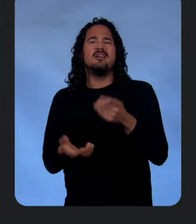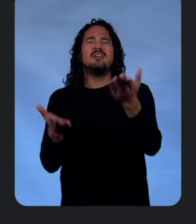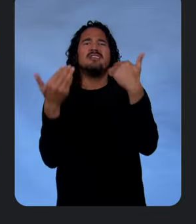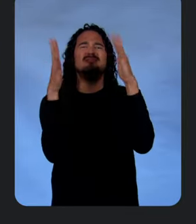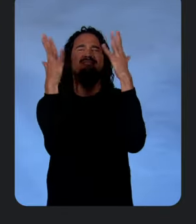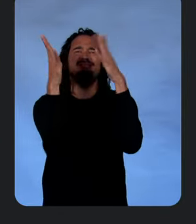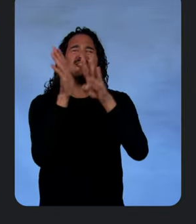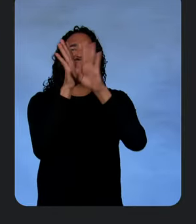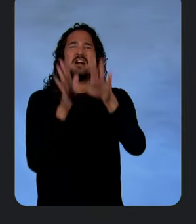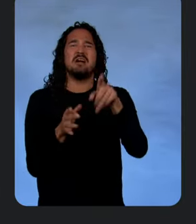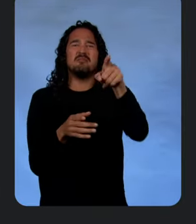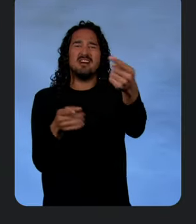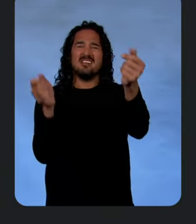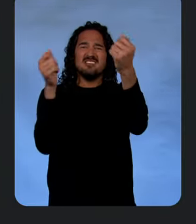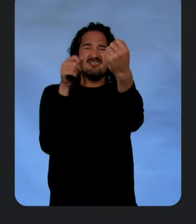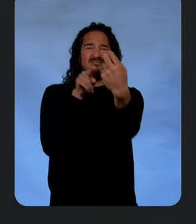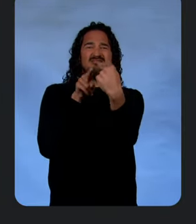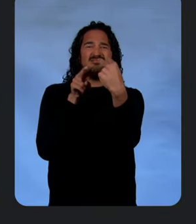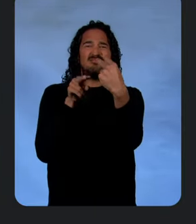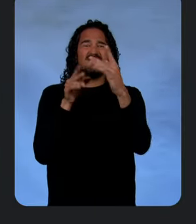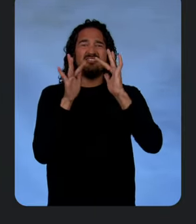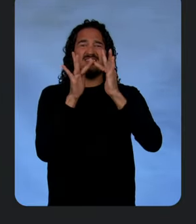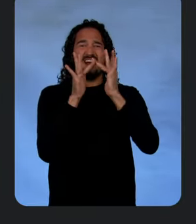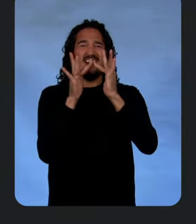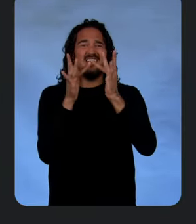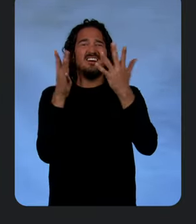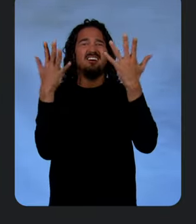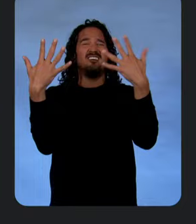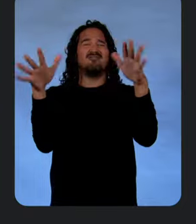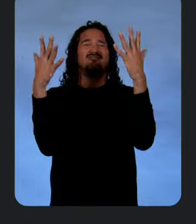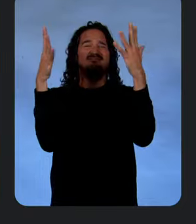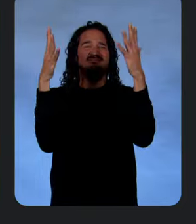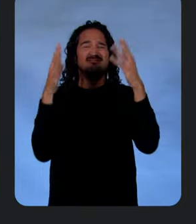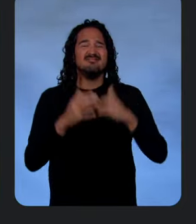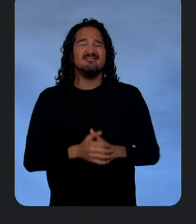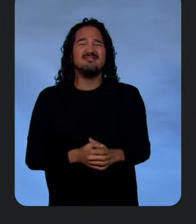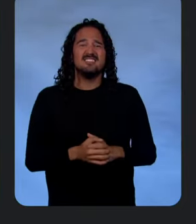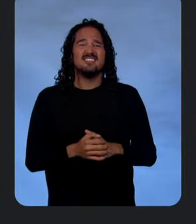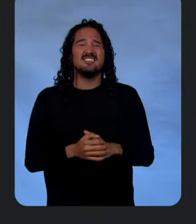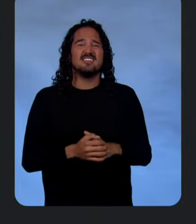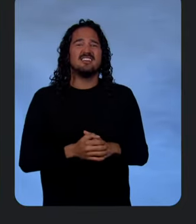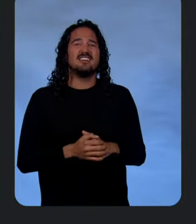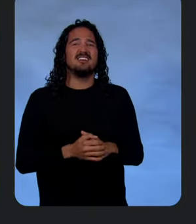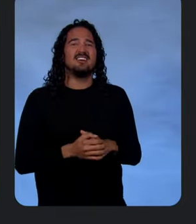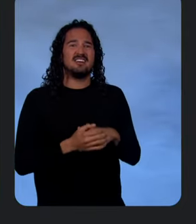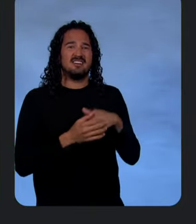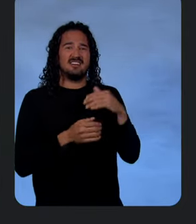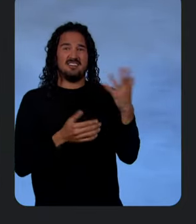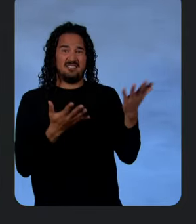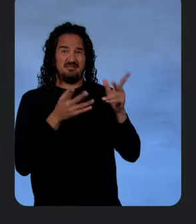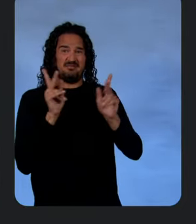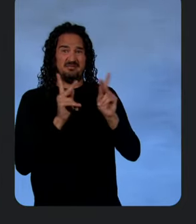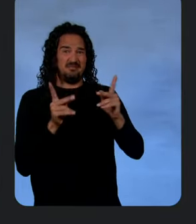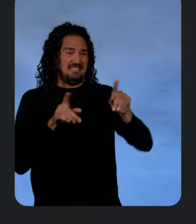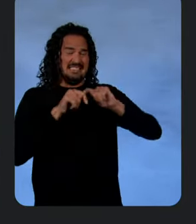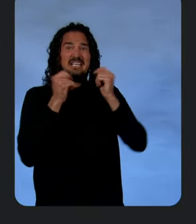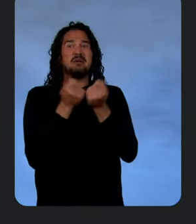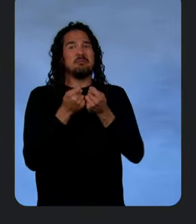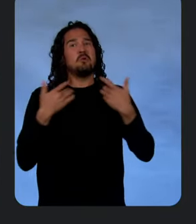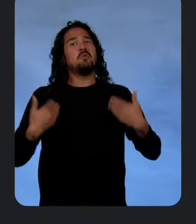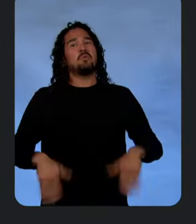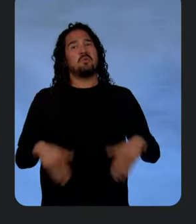there. Yeah. Some folks from my team. Don't behave yourselves during this time. That's what I'm talking about.